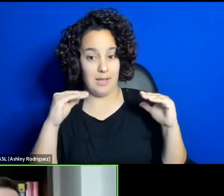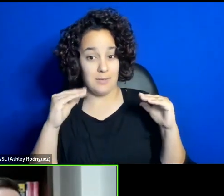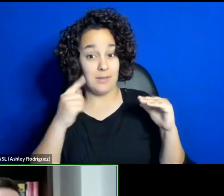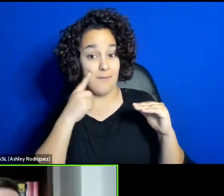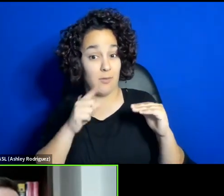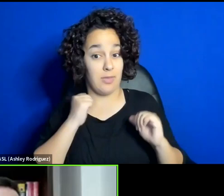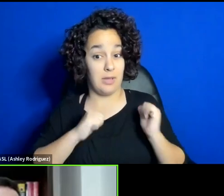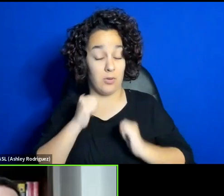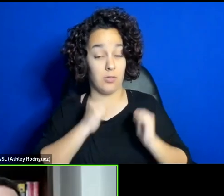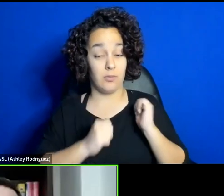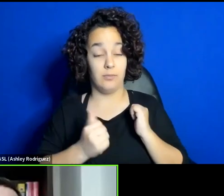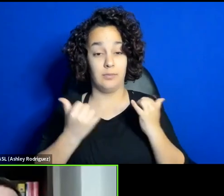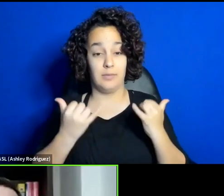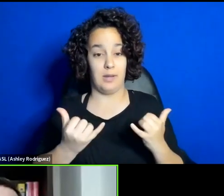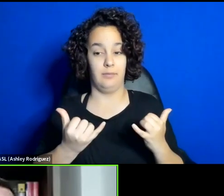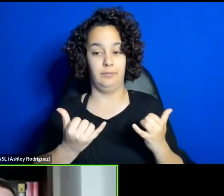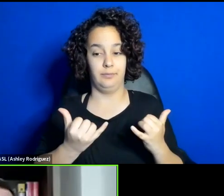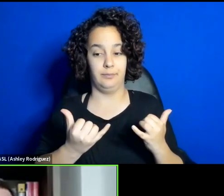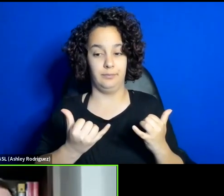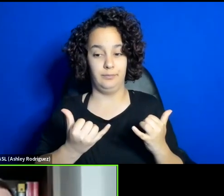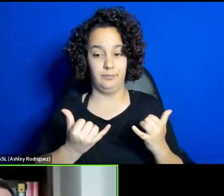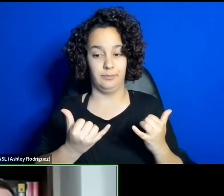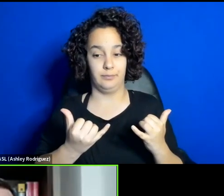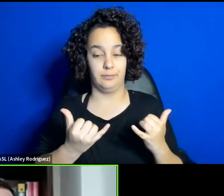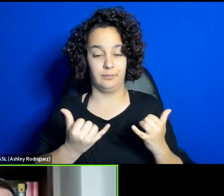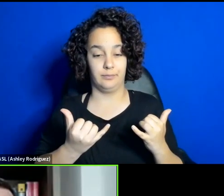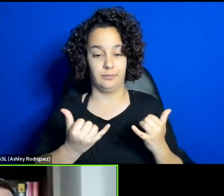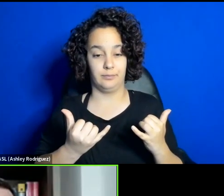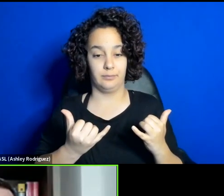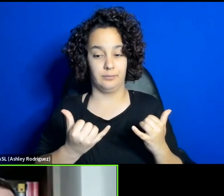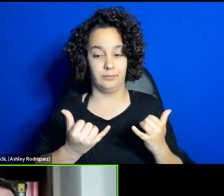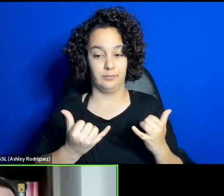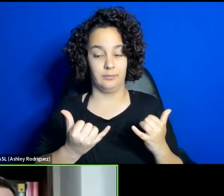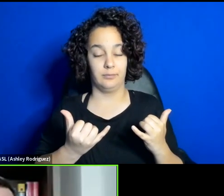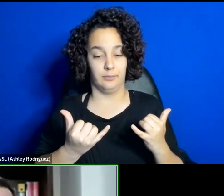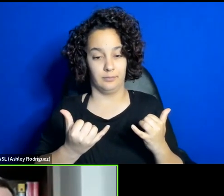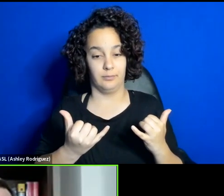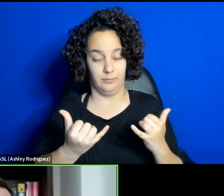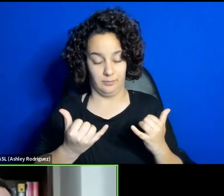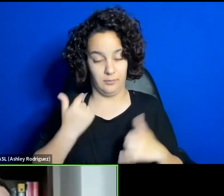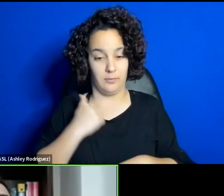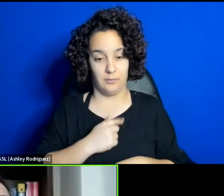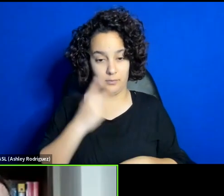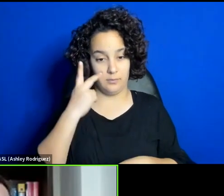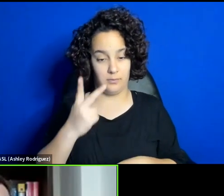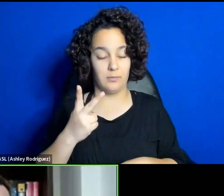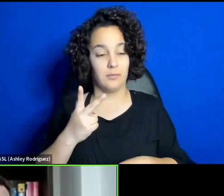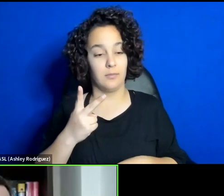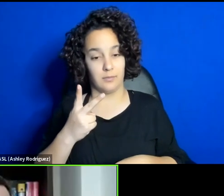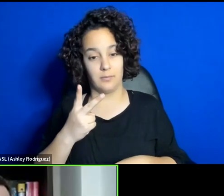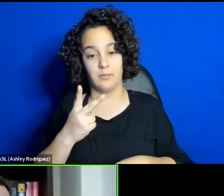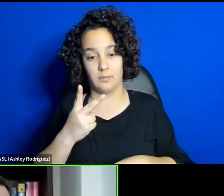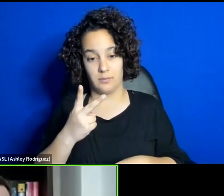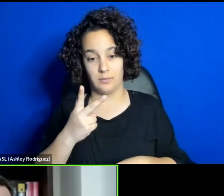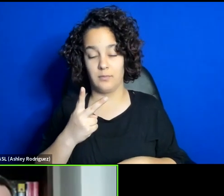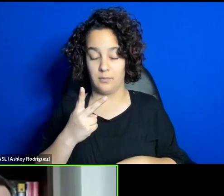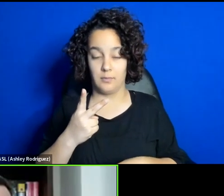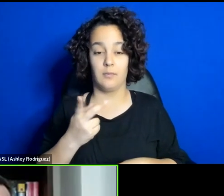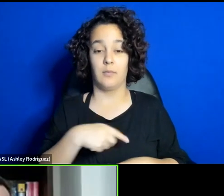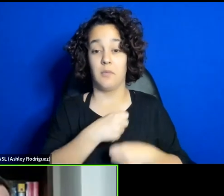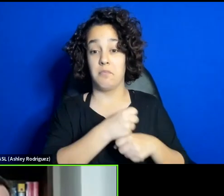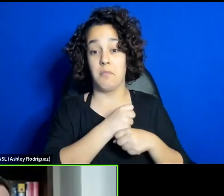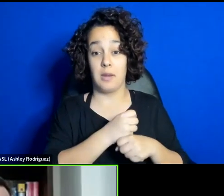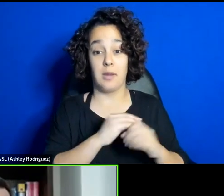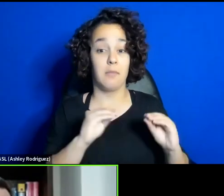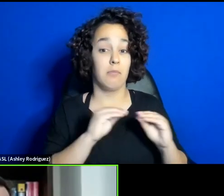anti-state machine that is producing works, while this